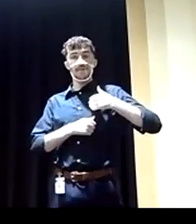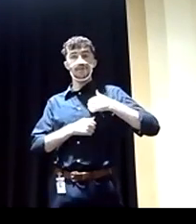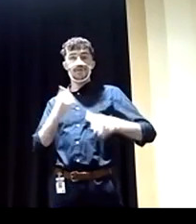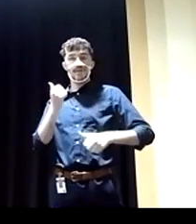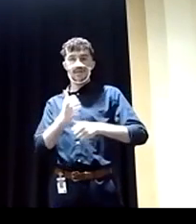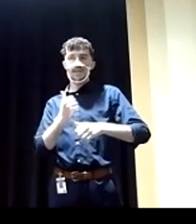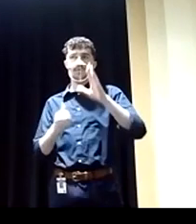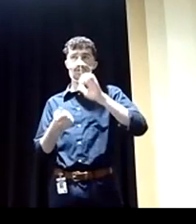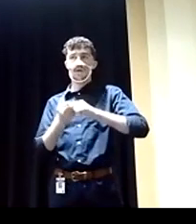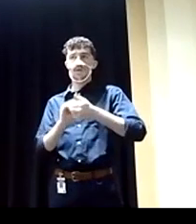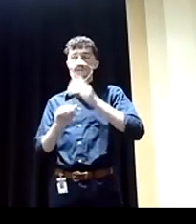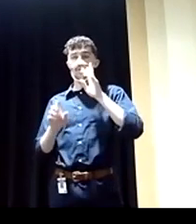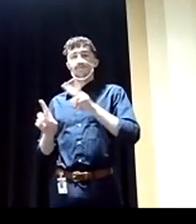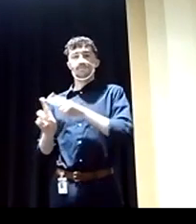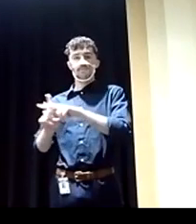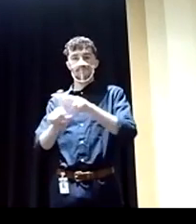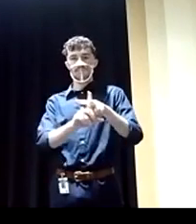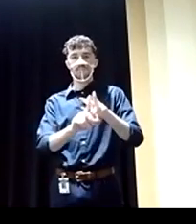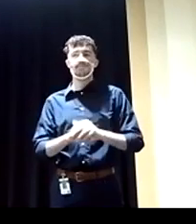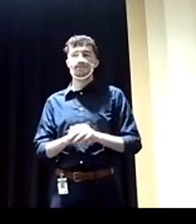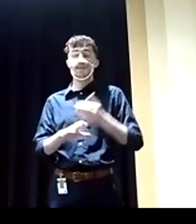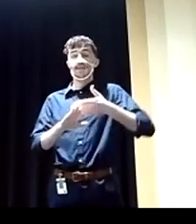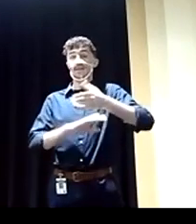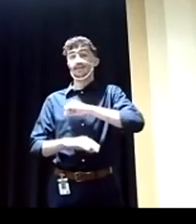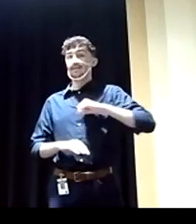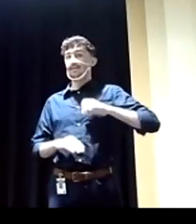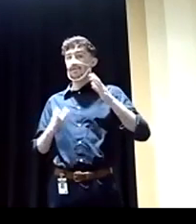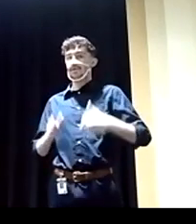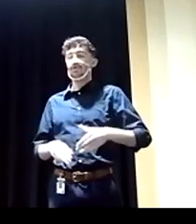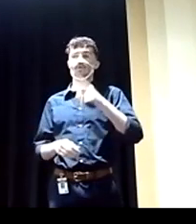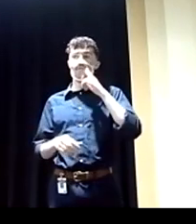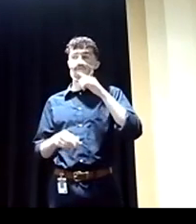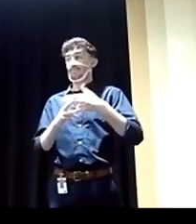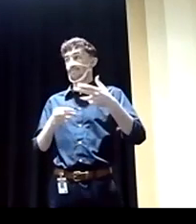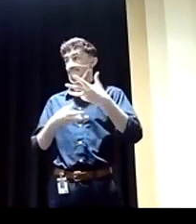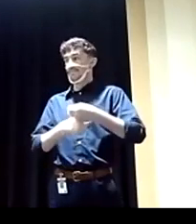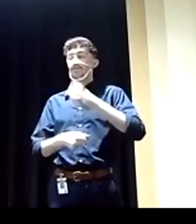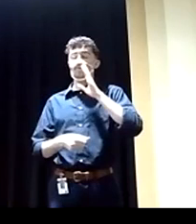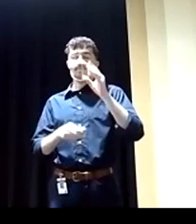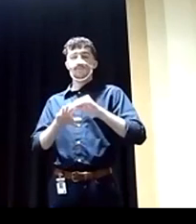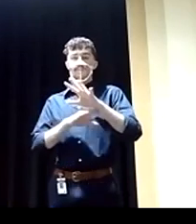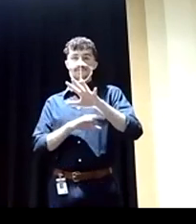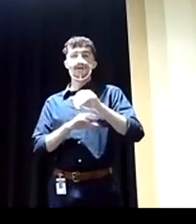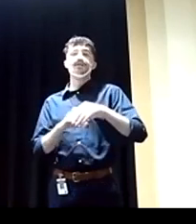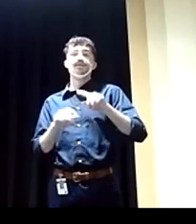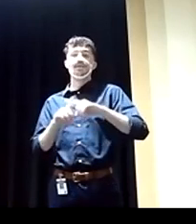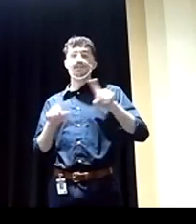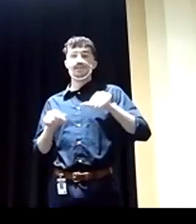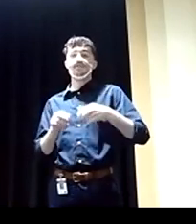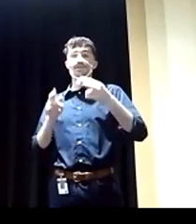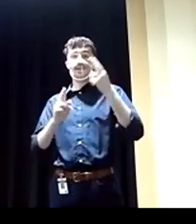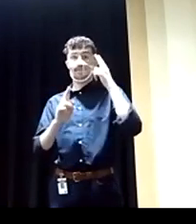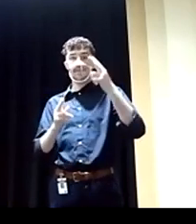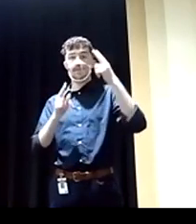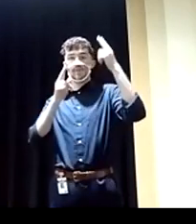it is needed. The job of our next Senator in brief will be to advise and consent on nominations for the Secretary of State and the